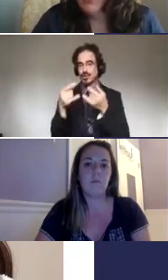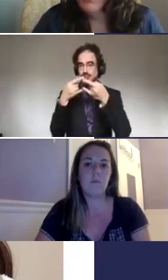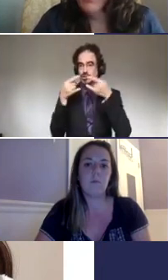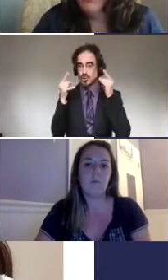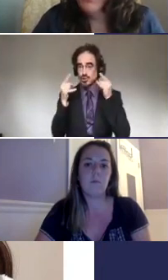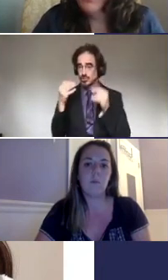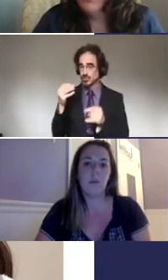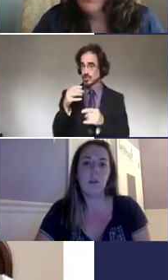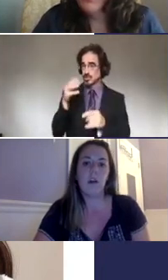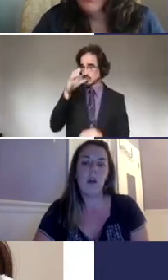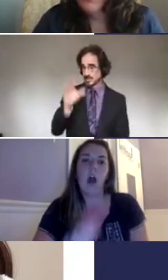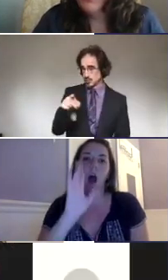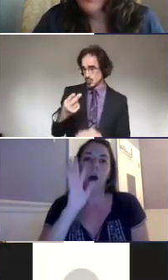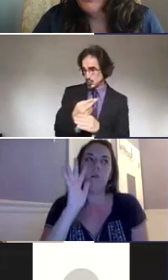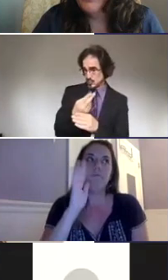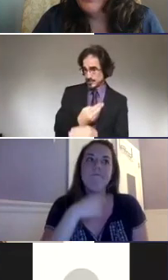those Christina?